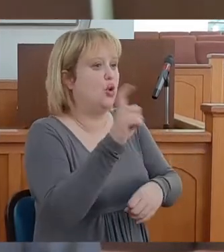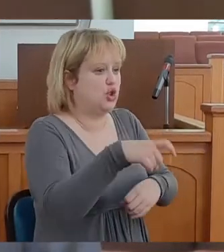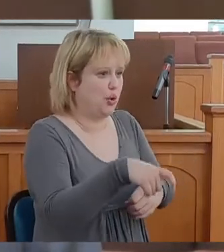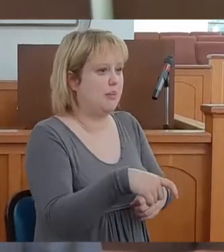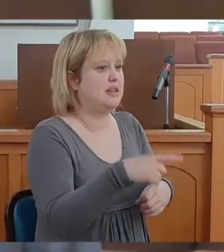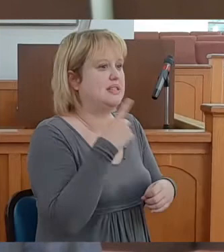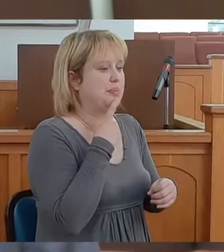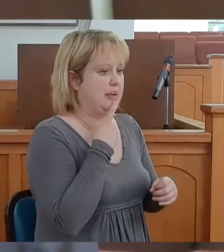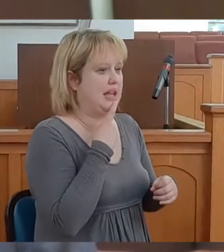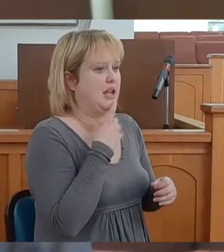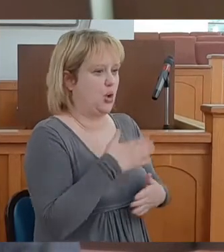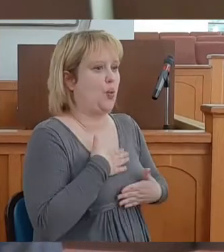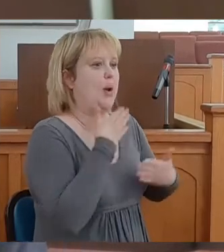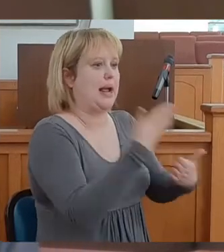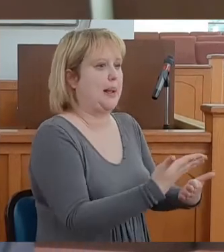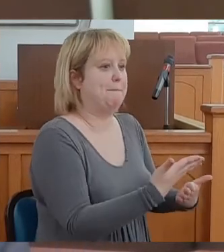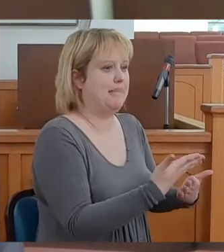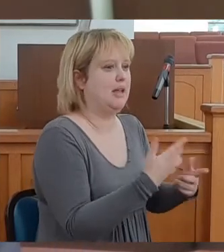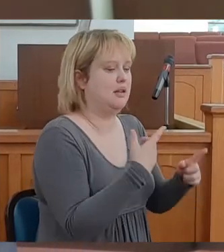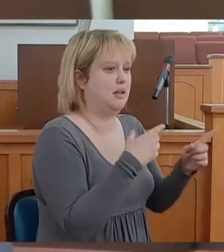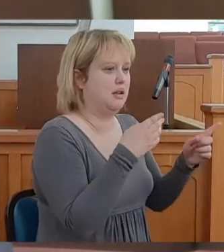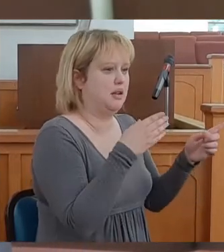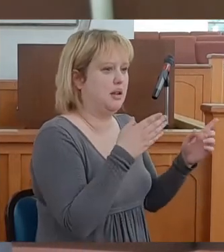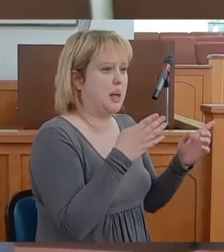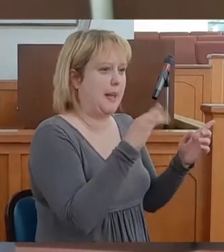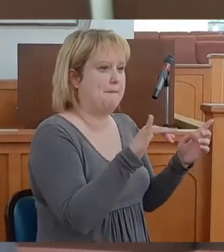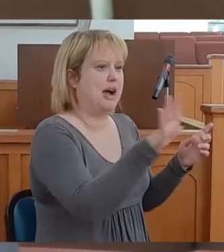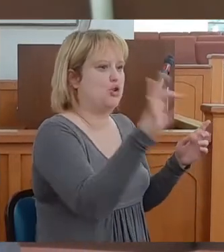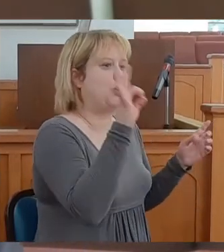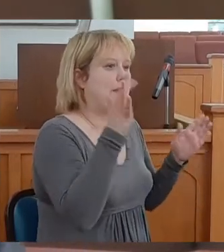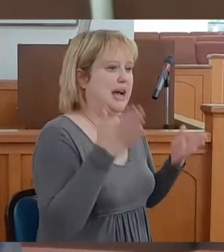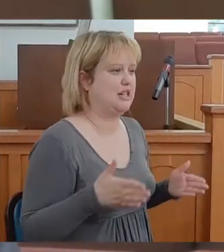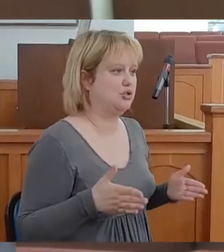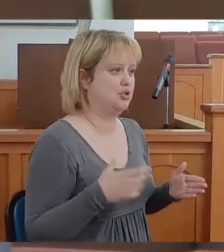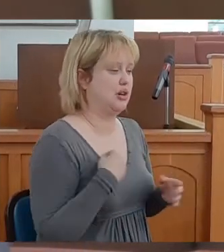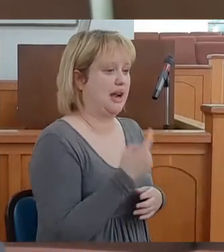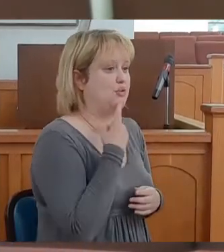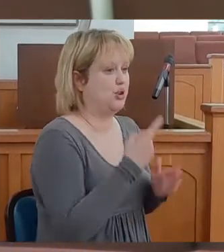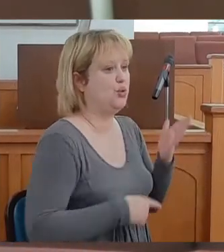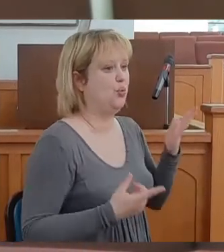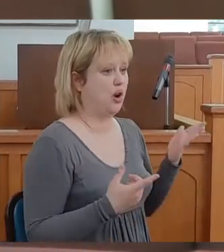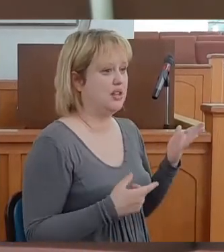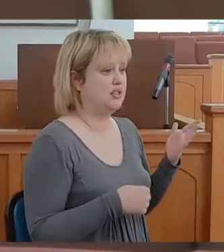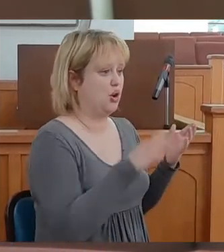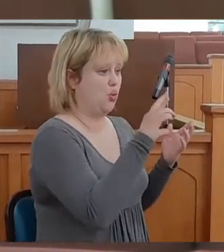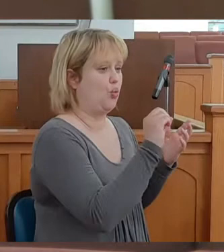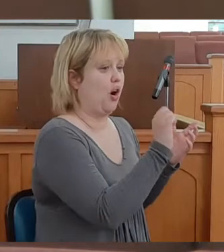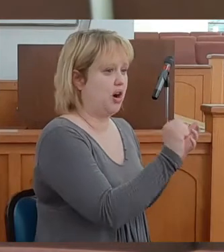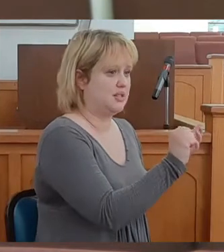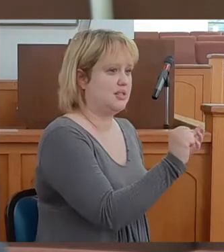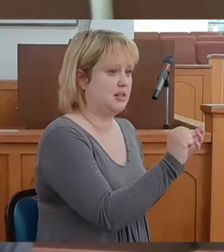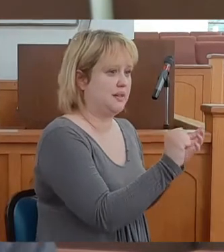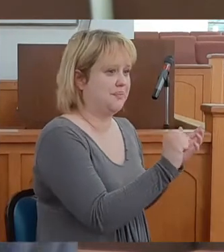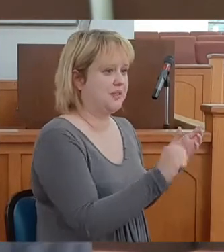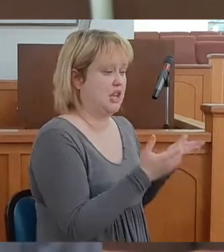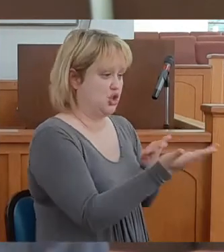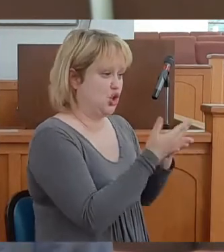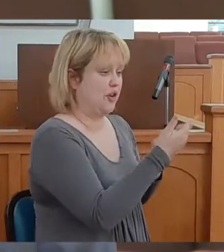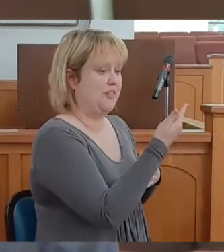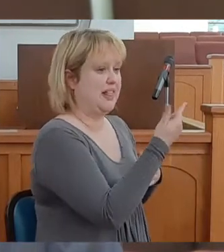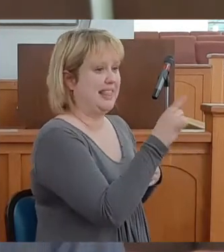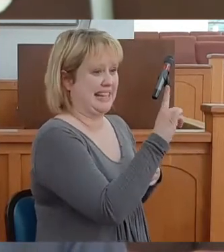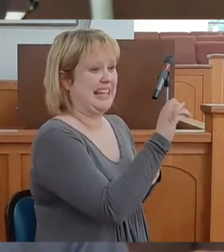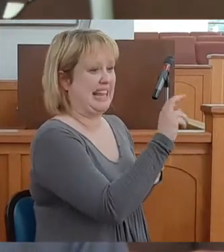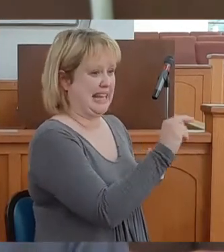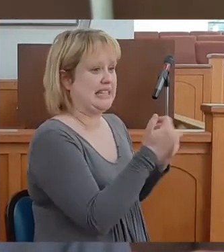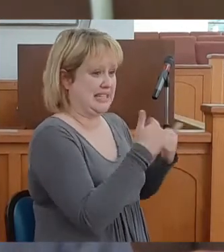must be recommended by your pastor. And I tell you what, Ross is serving the Gideons